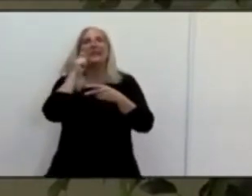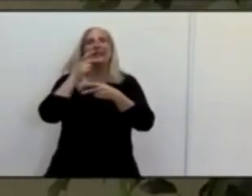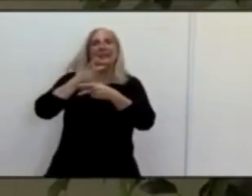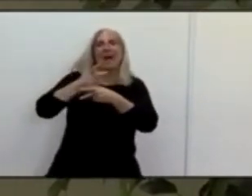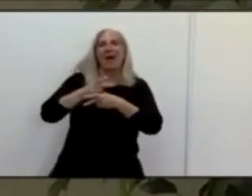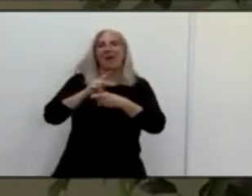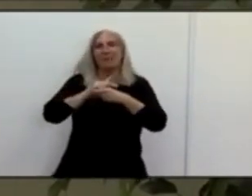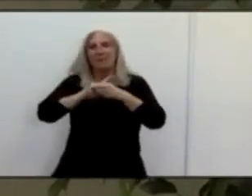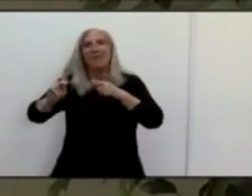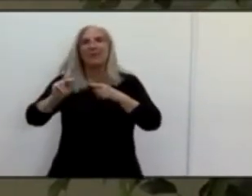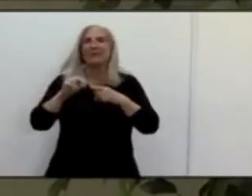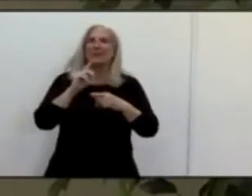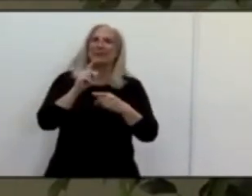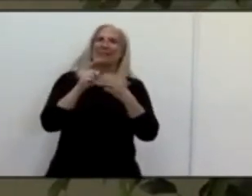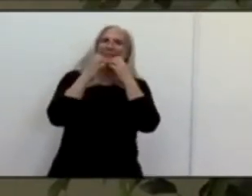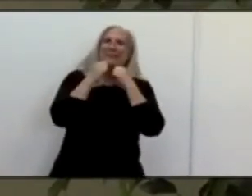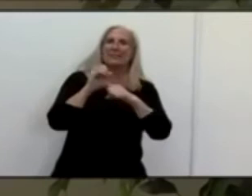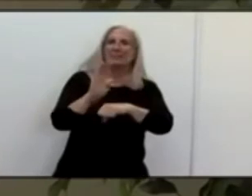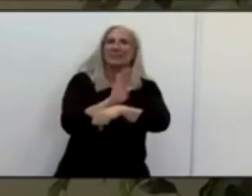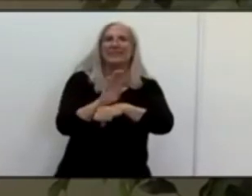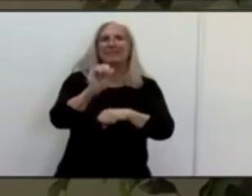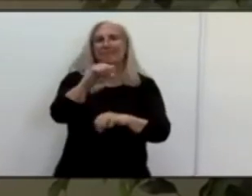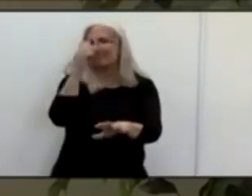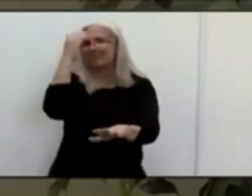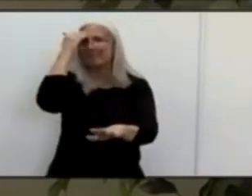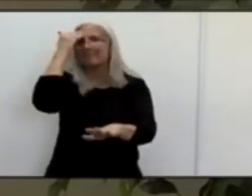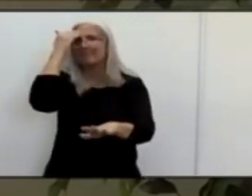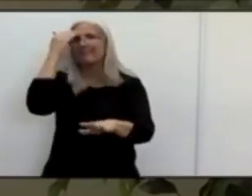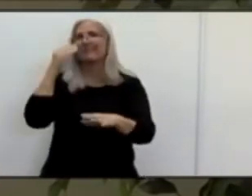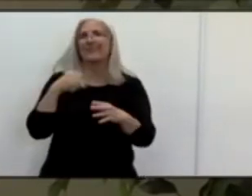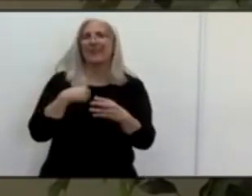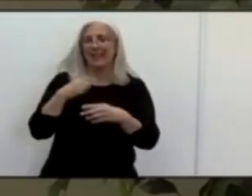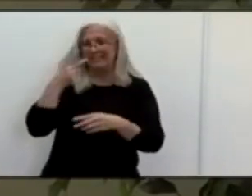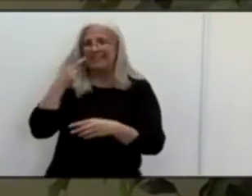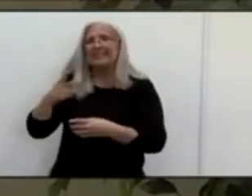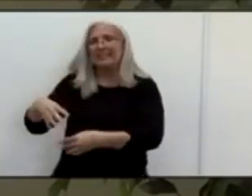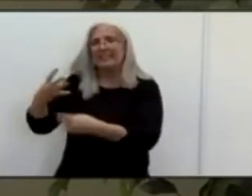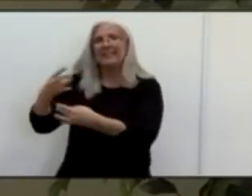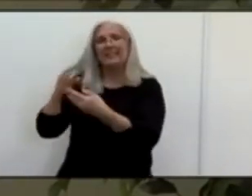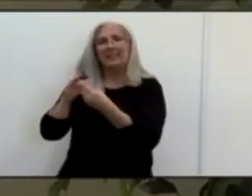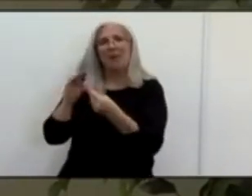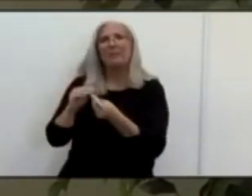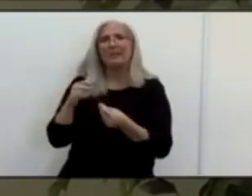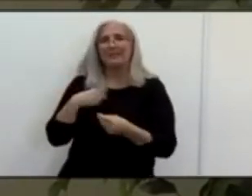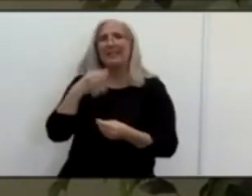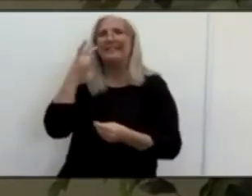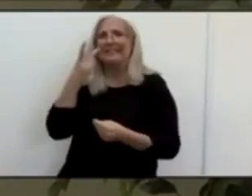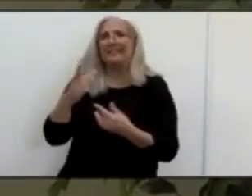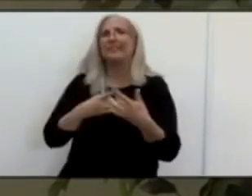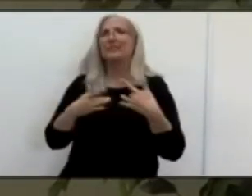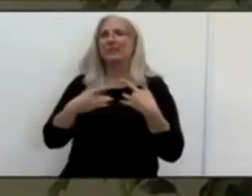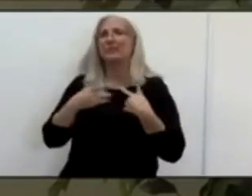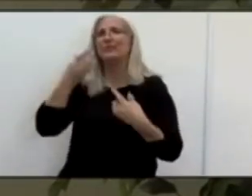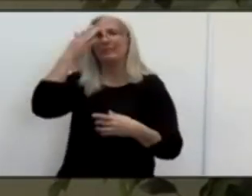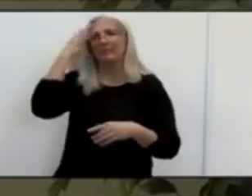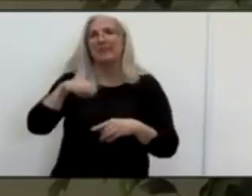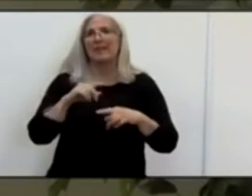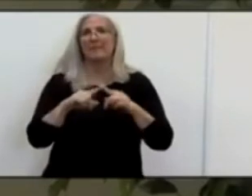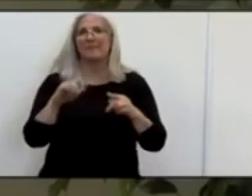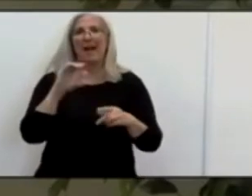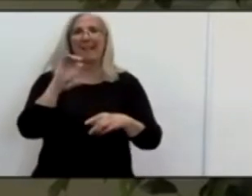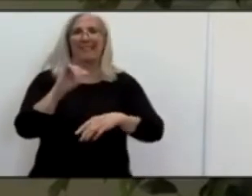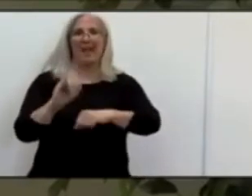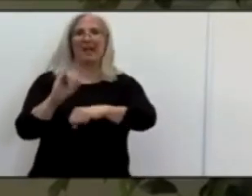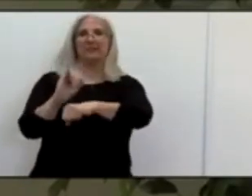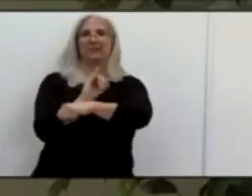comments. esthetician, uh, estheticians in the esthetician industry is in every single meeting that's, that's happening every single day.